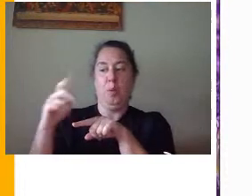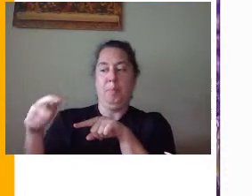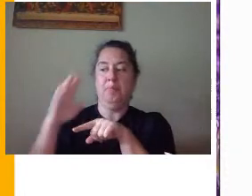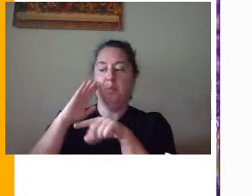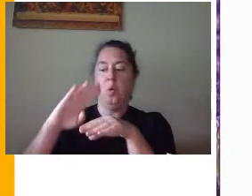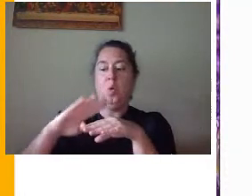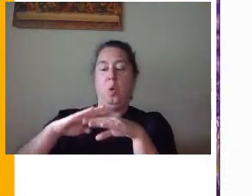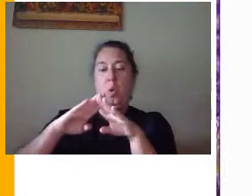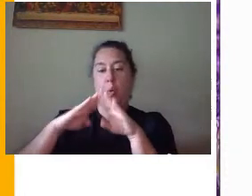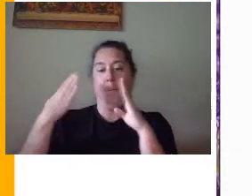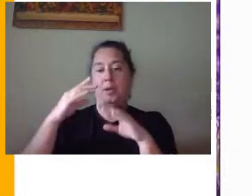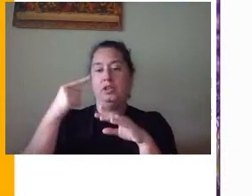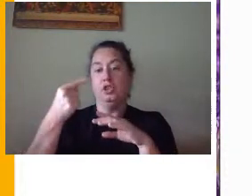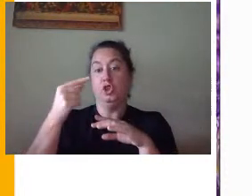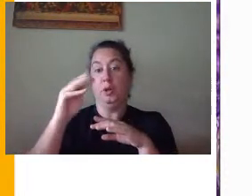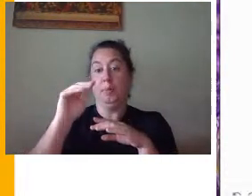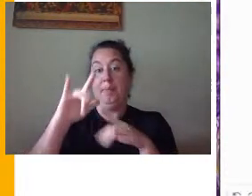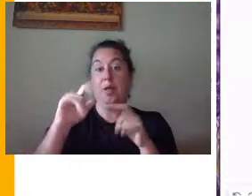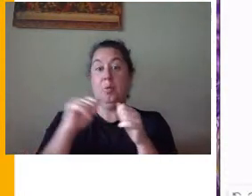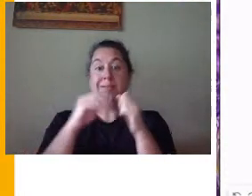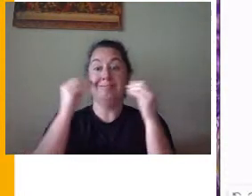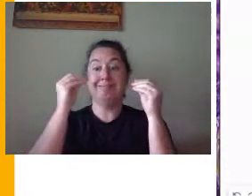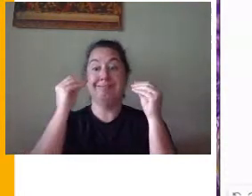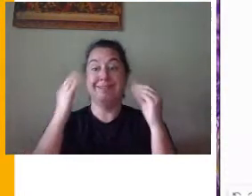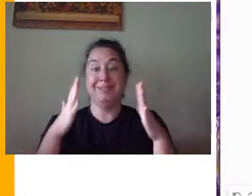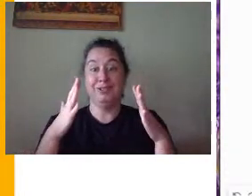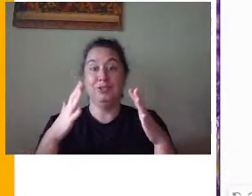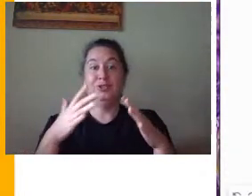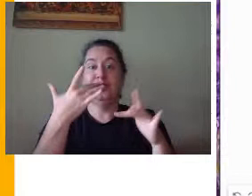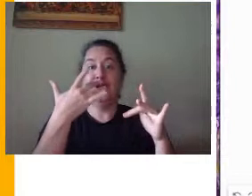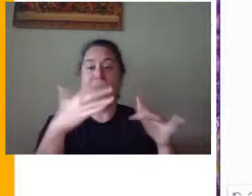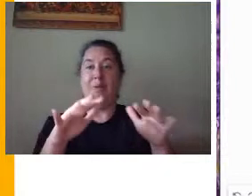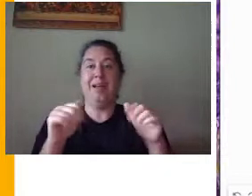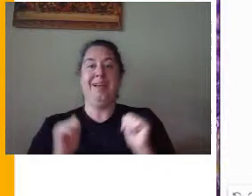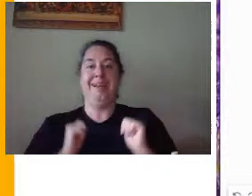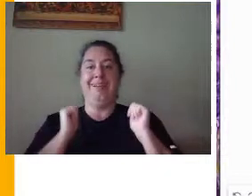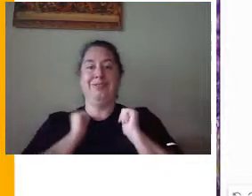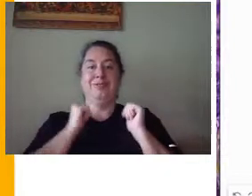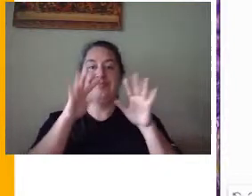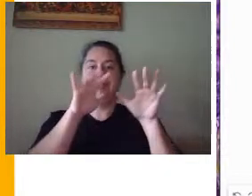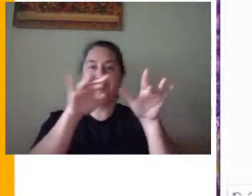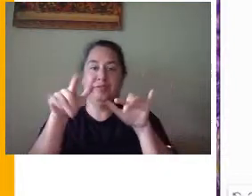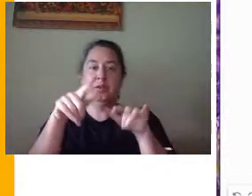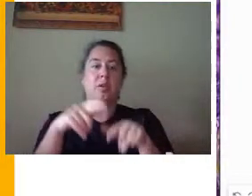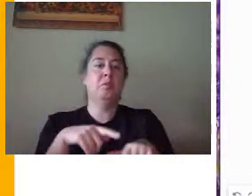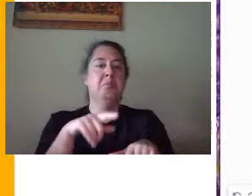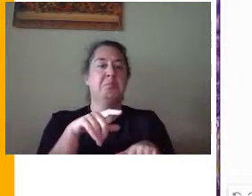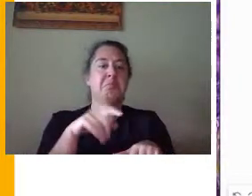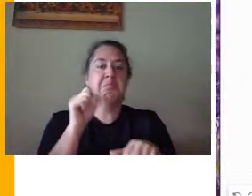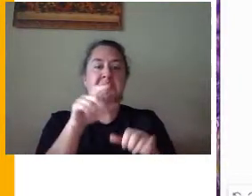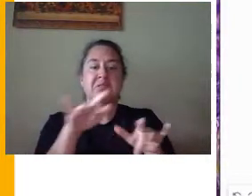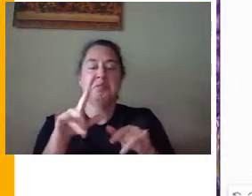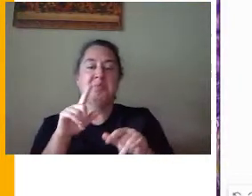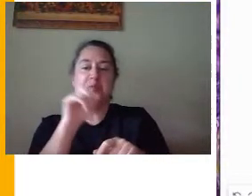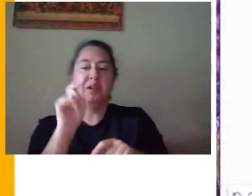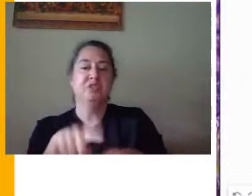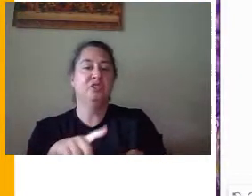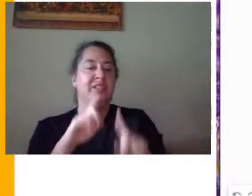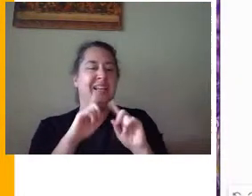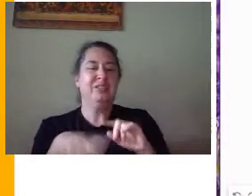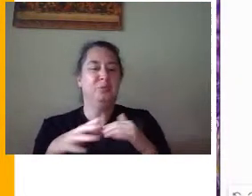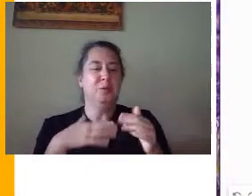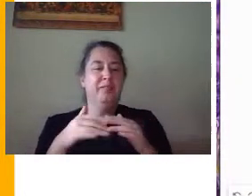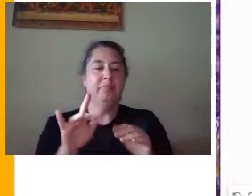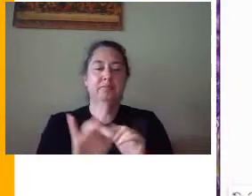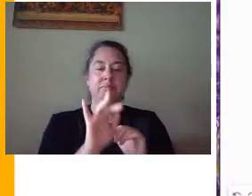up Gmail with the teacher's email address already filled in. You can type in questions, answers, hit